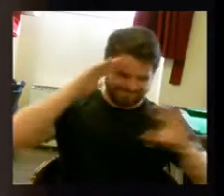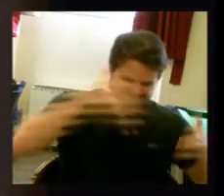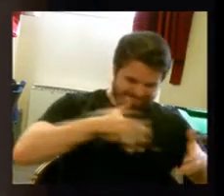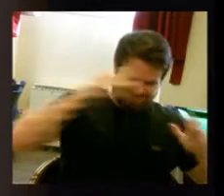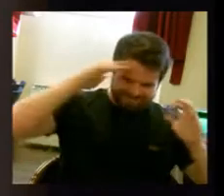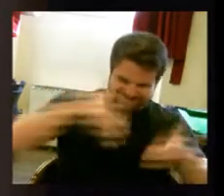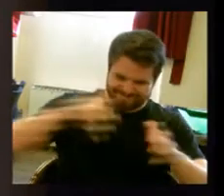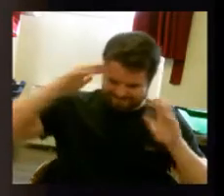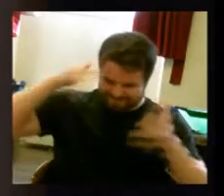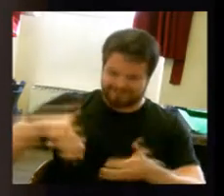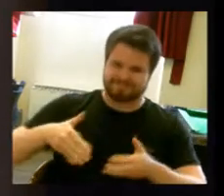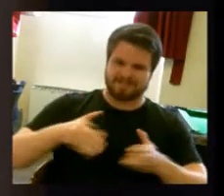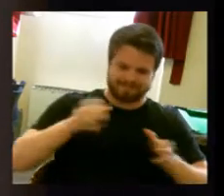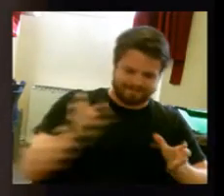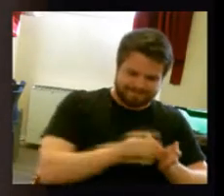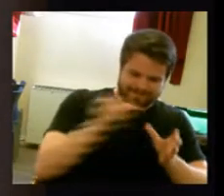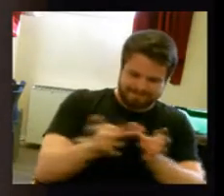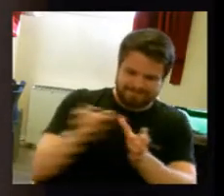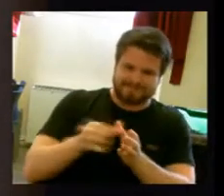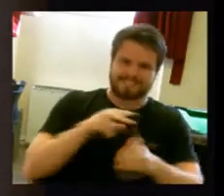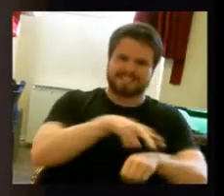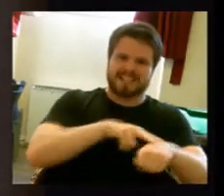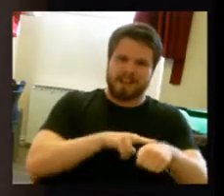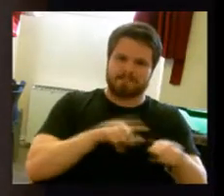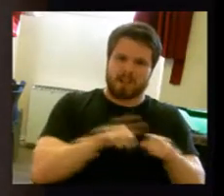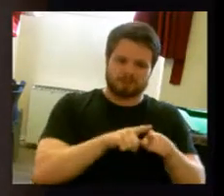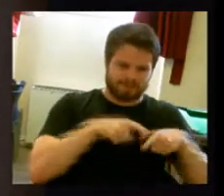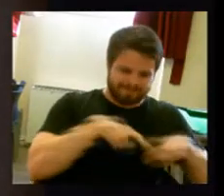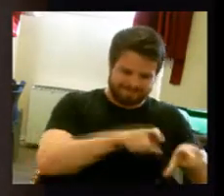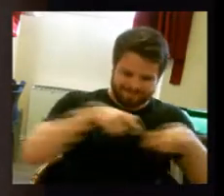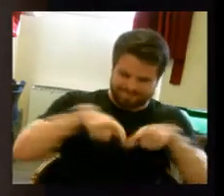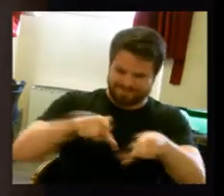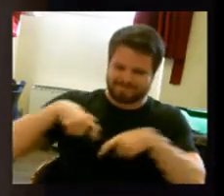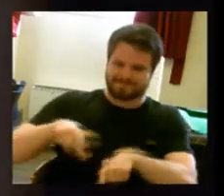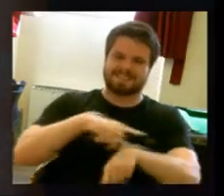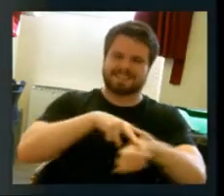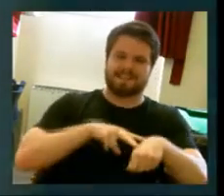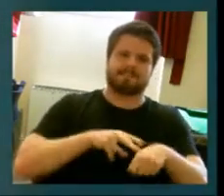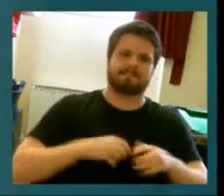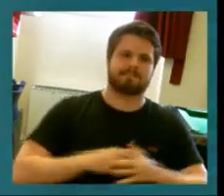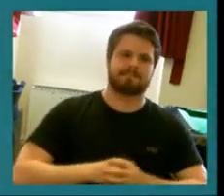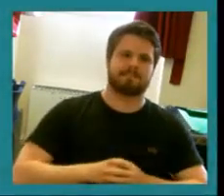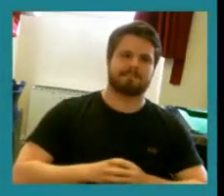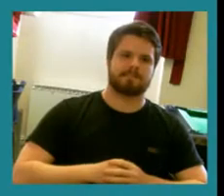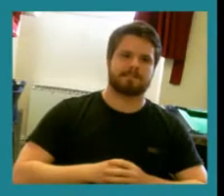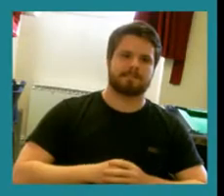difficult to maintain and I think we need a much more effective long-term plan.